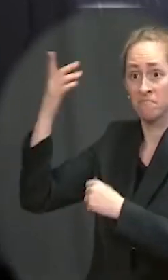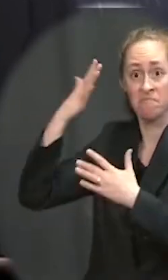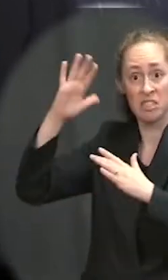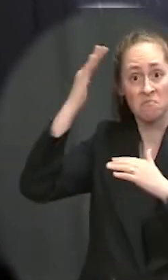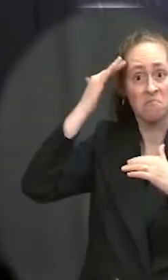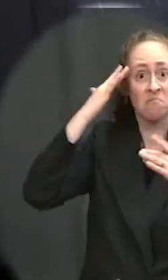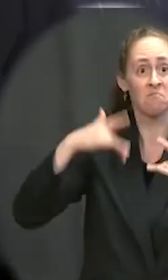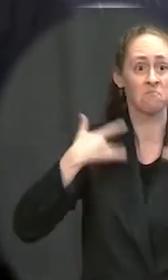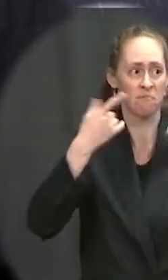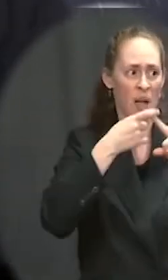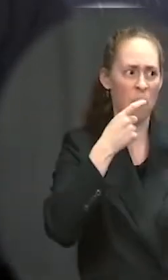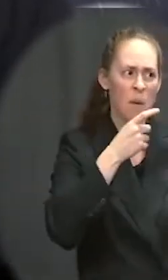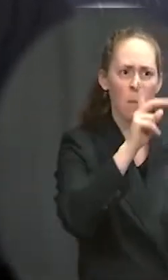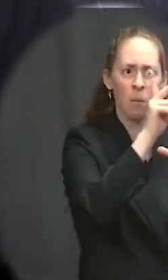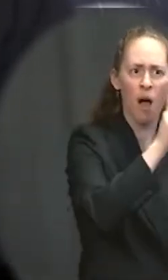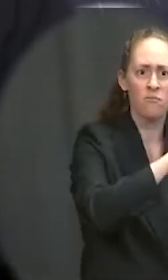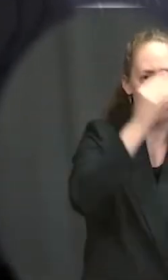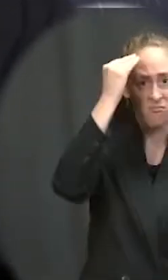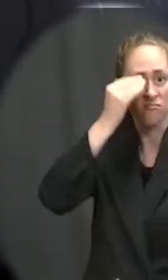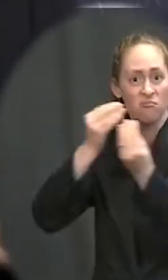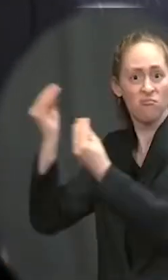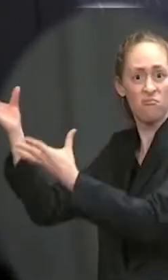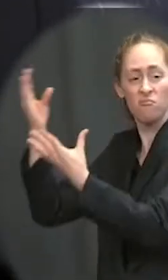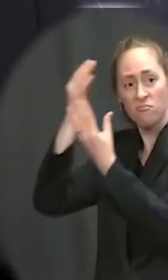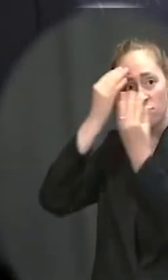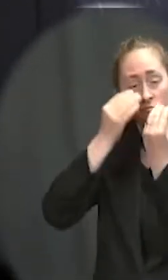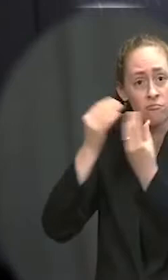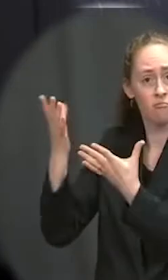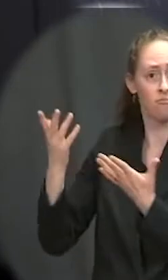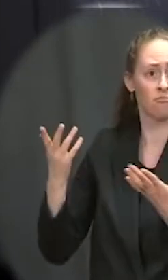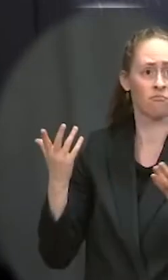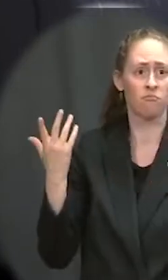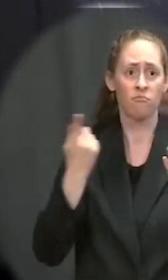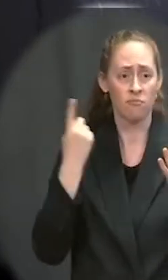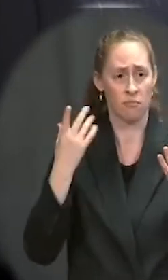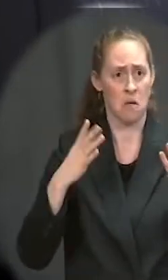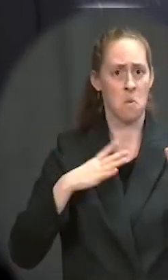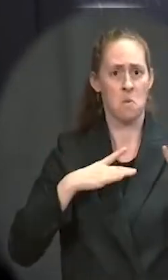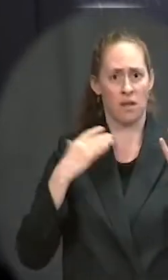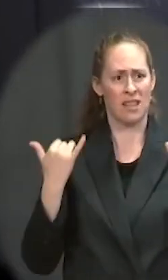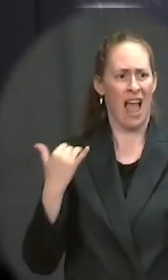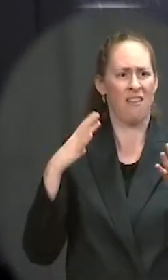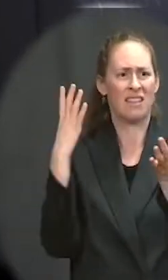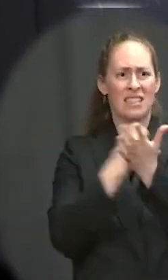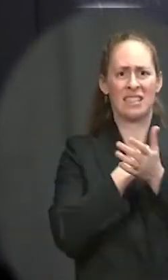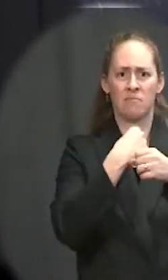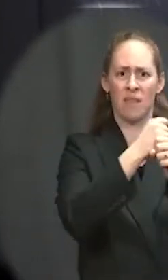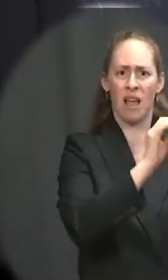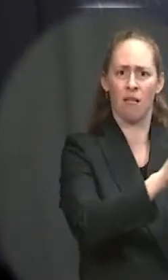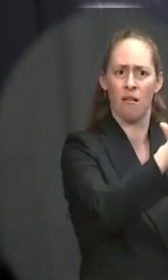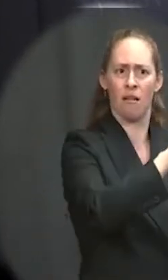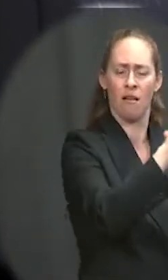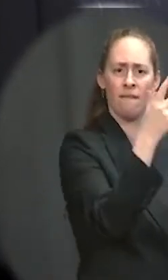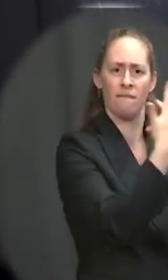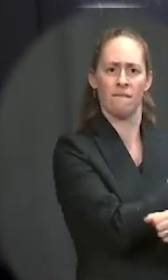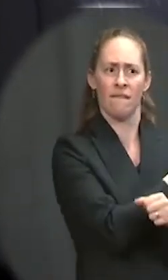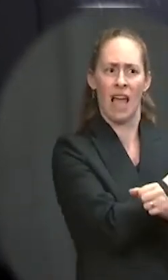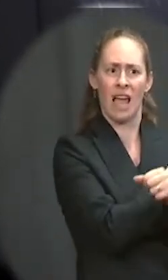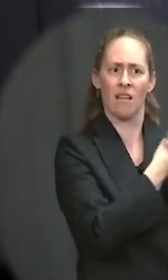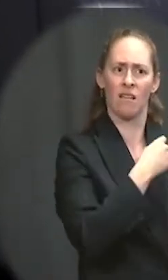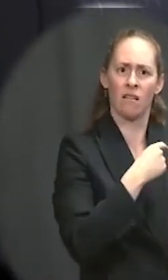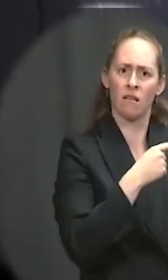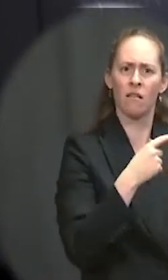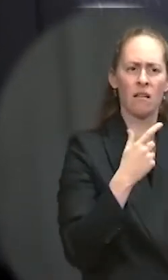making vaccines right now or if that would be further down the road. But is his position still what he said last summer, which is absolutely positively,